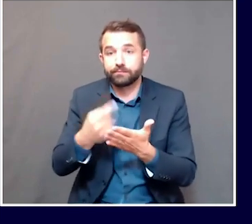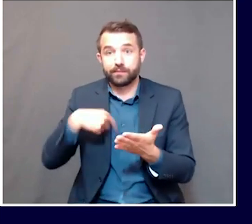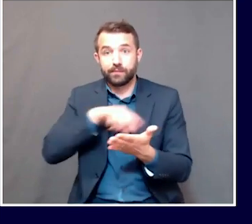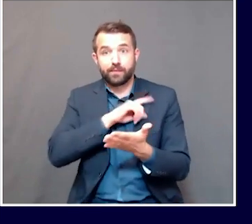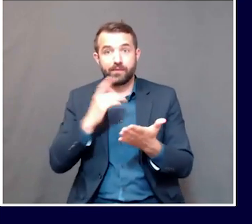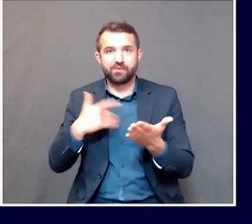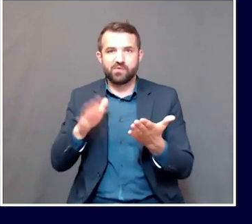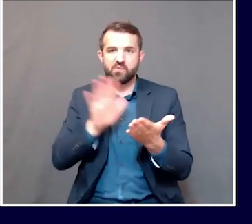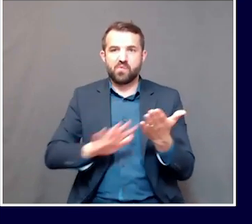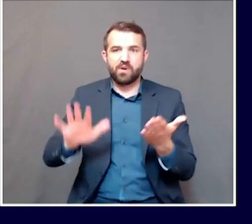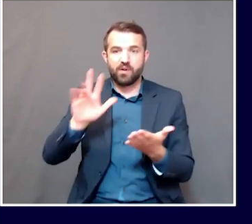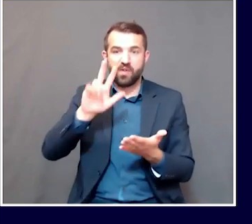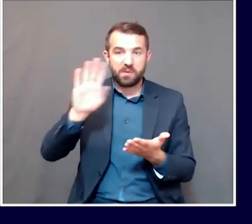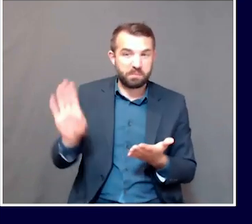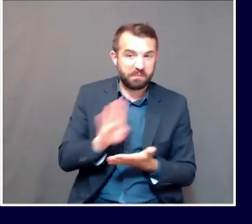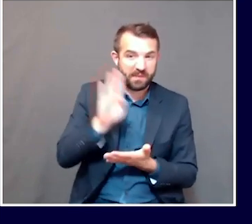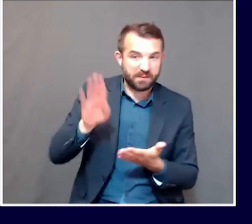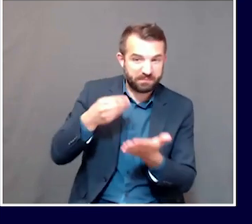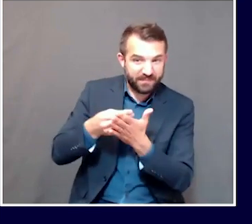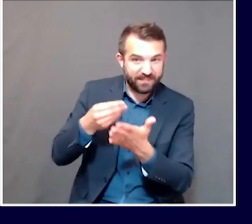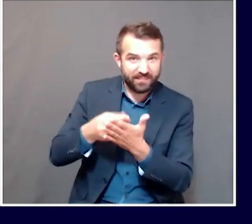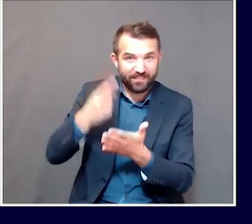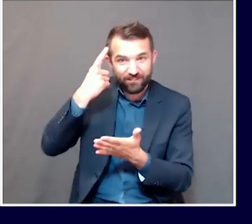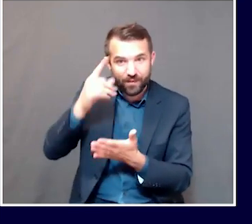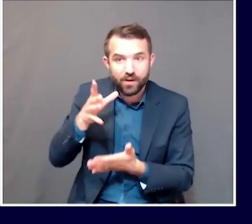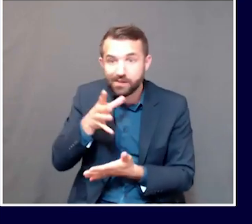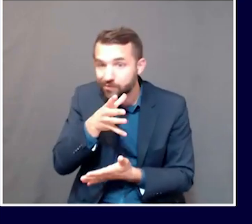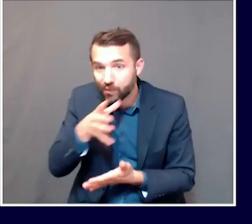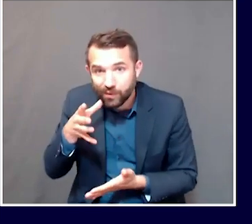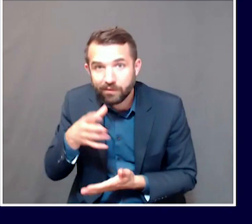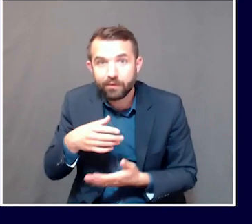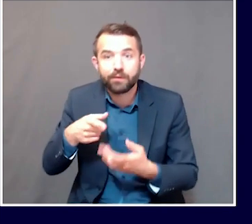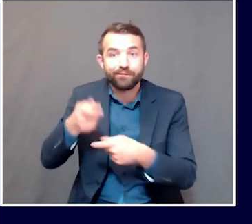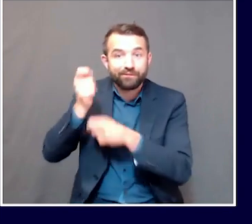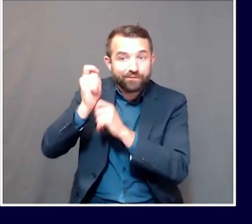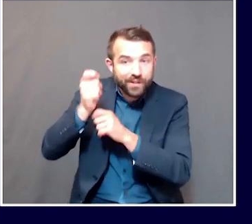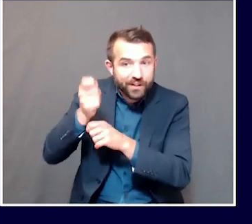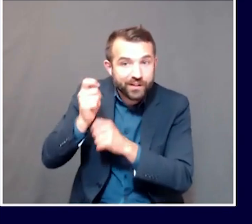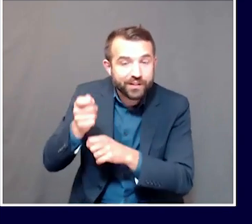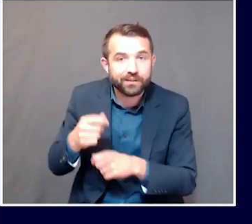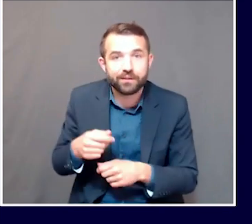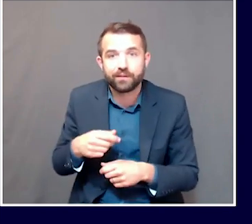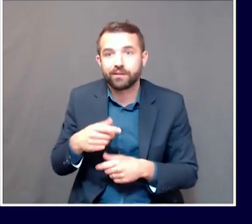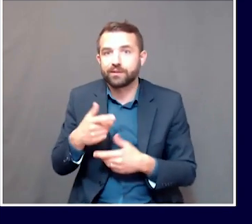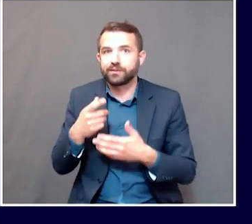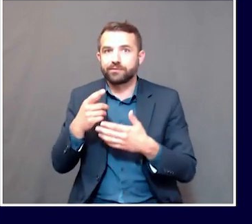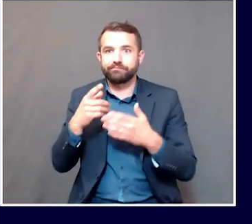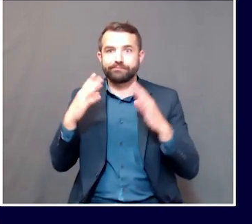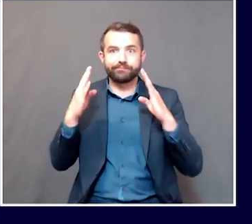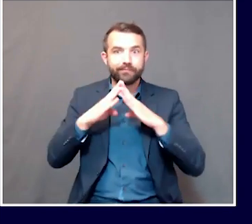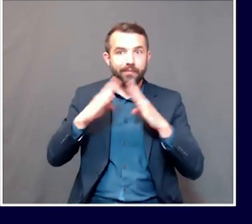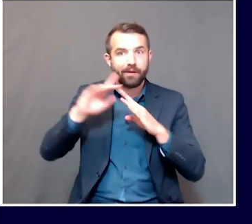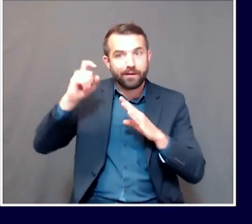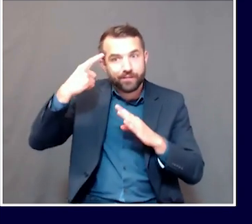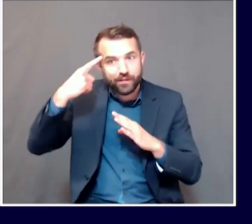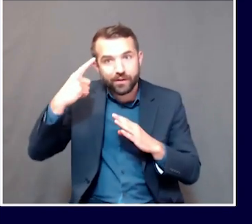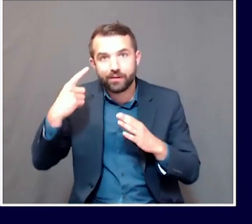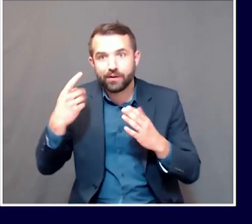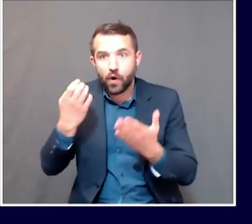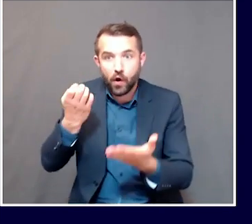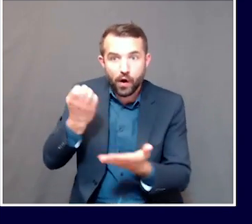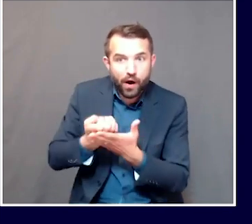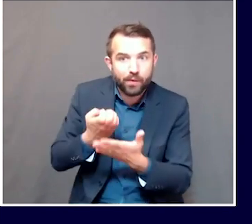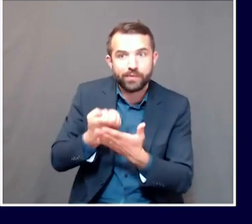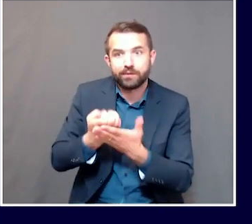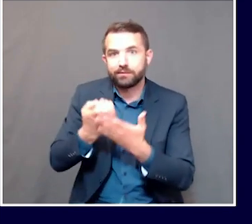for the agricultural sector, for the fisheries, for municipal governments, for economic losses to the tourism